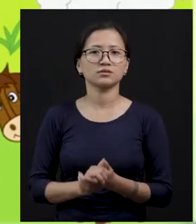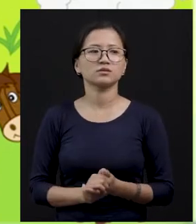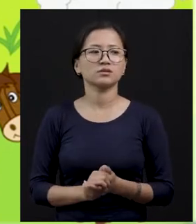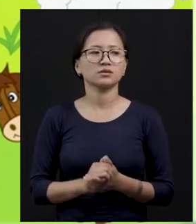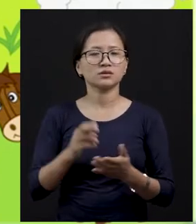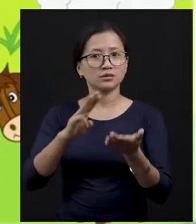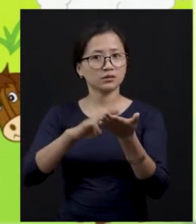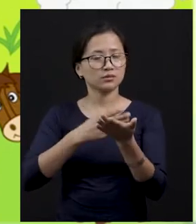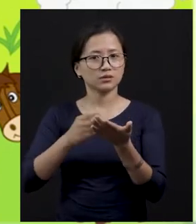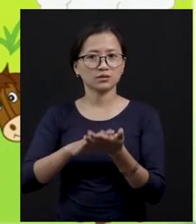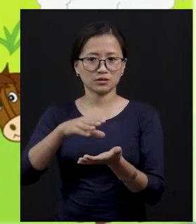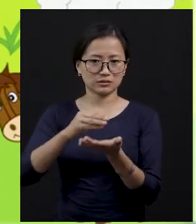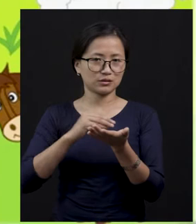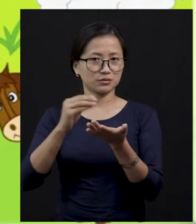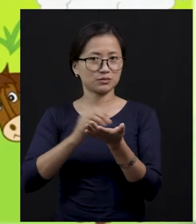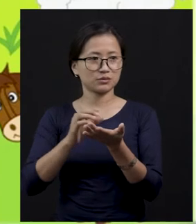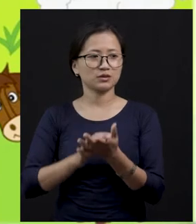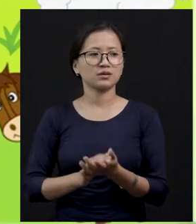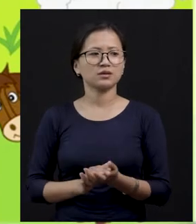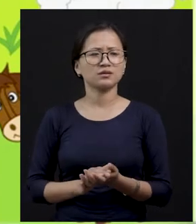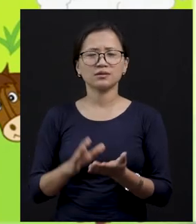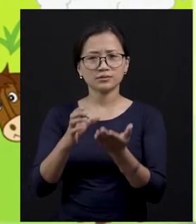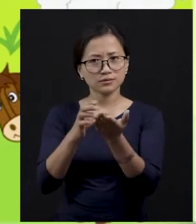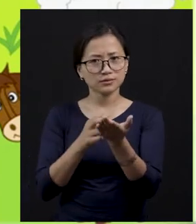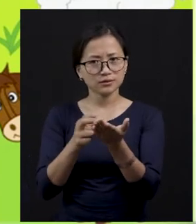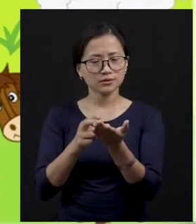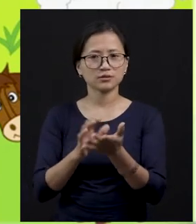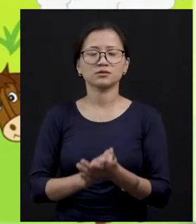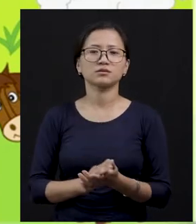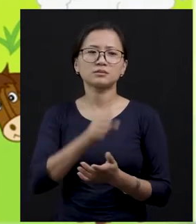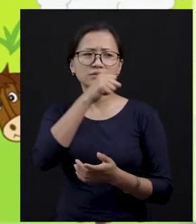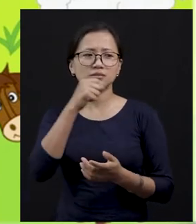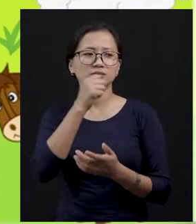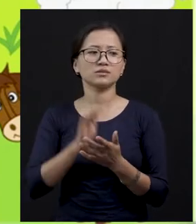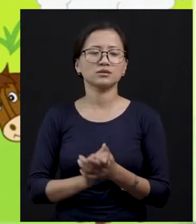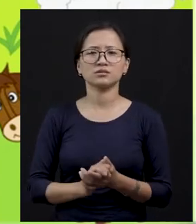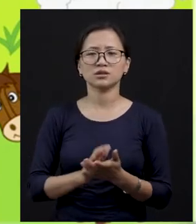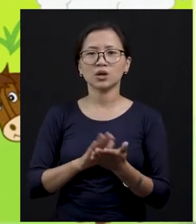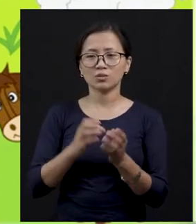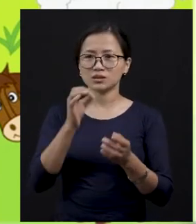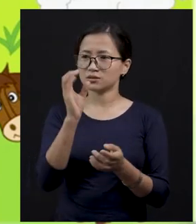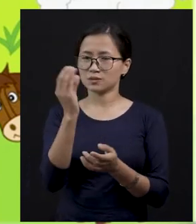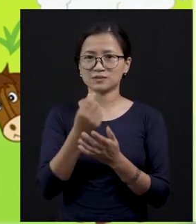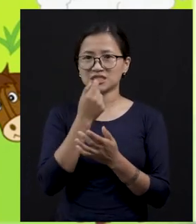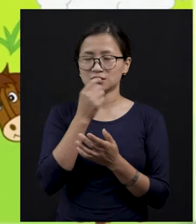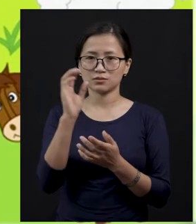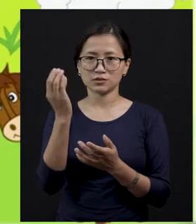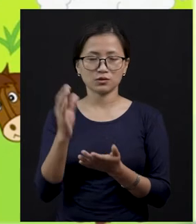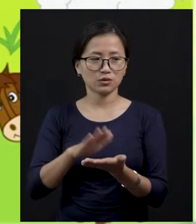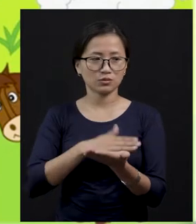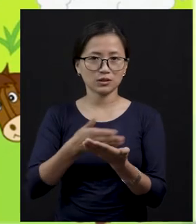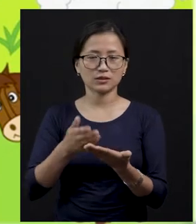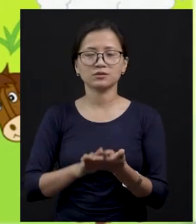cream, meat, cheese, omelette, milk. So children, can you tell me